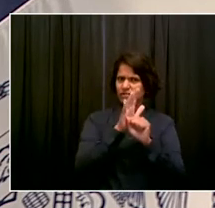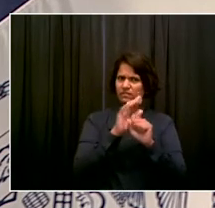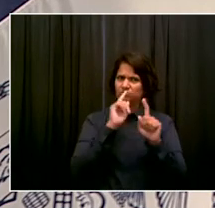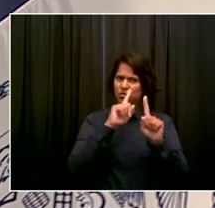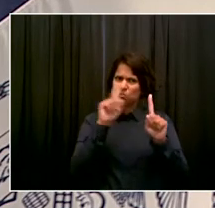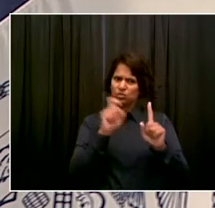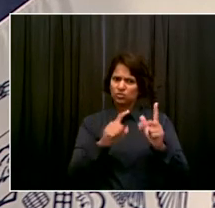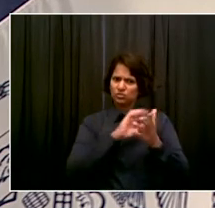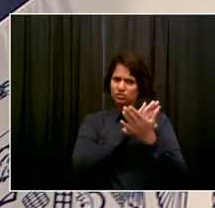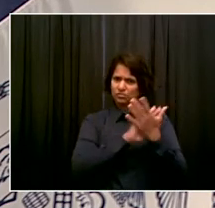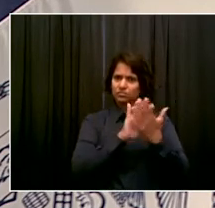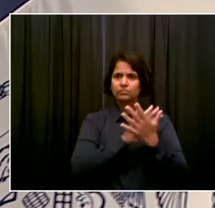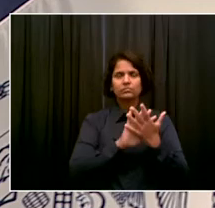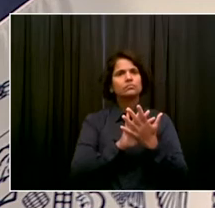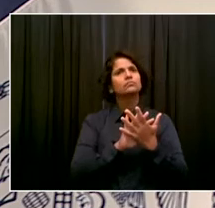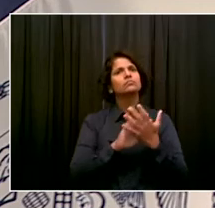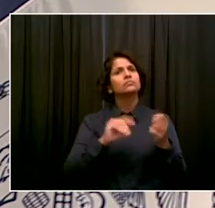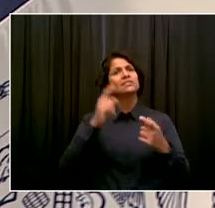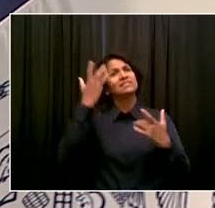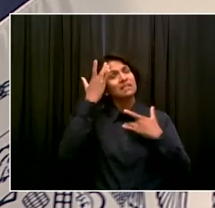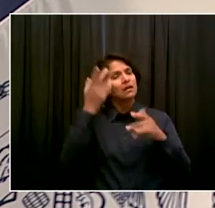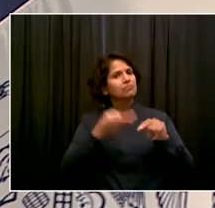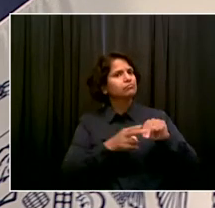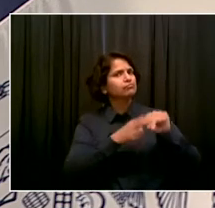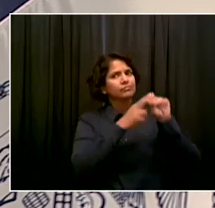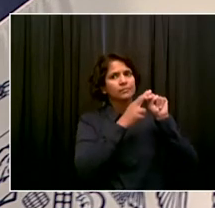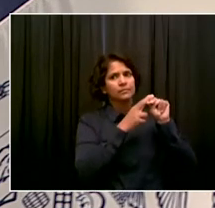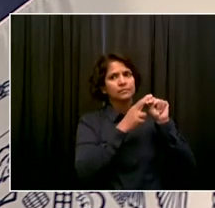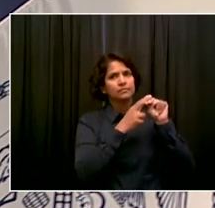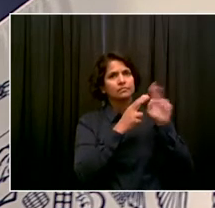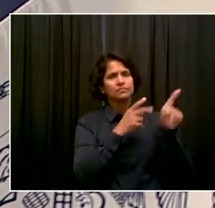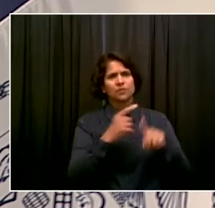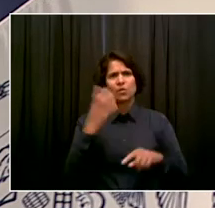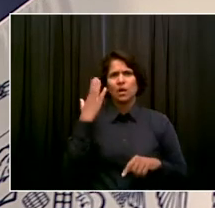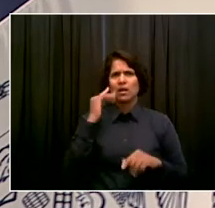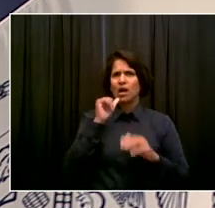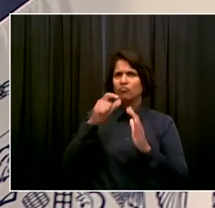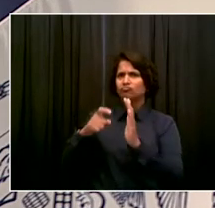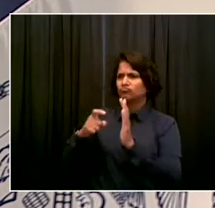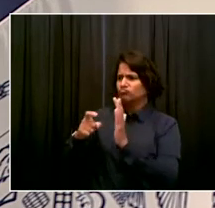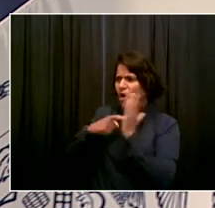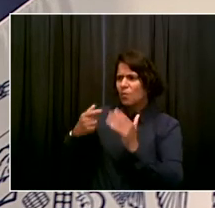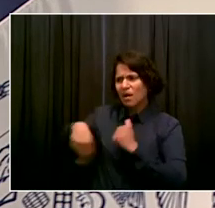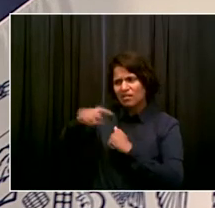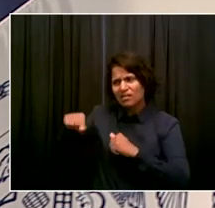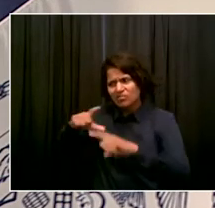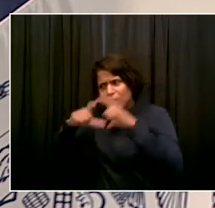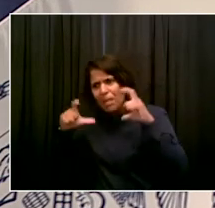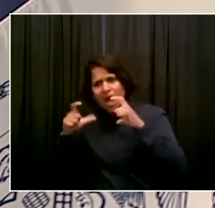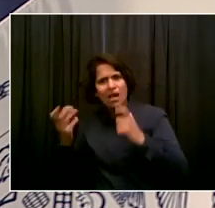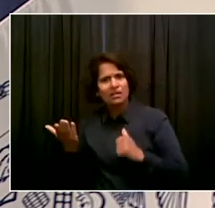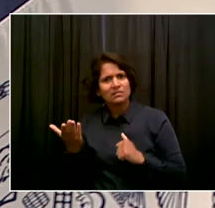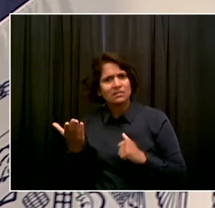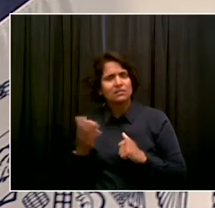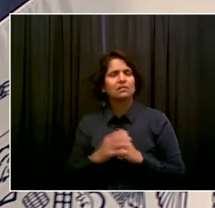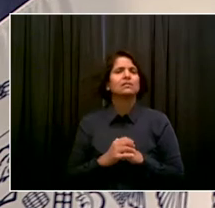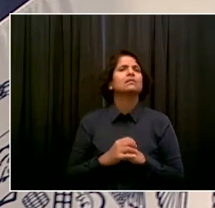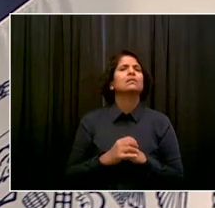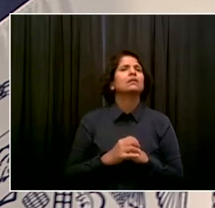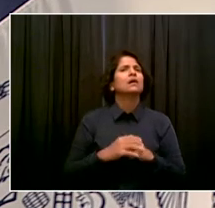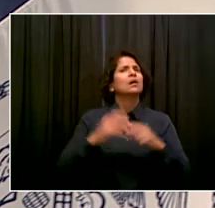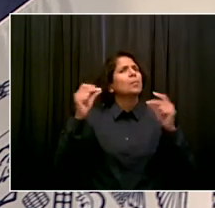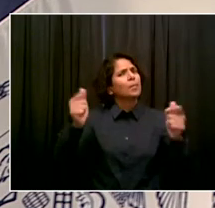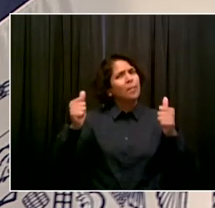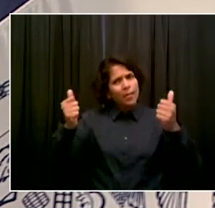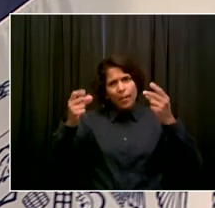mandate improve a vaccination sooner or also mandate masks indoors immediately or proof of a negative test